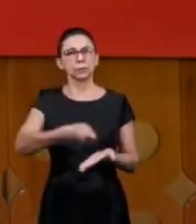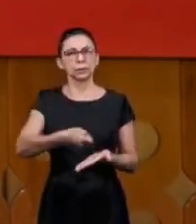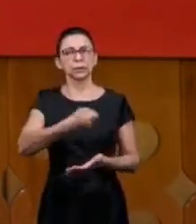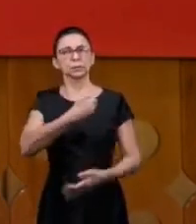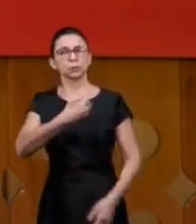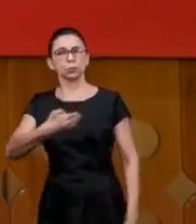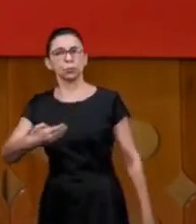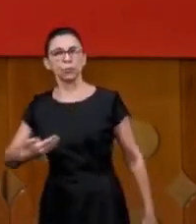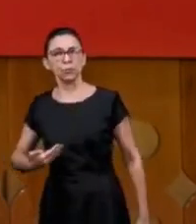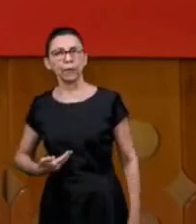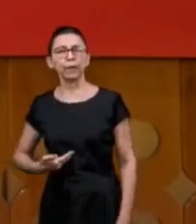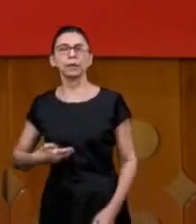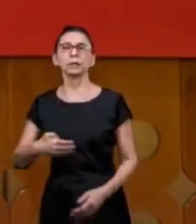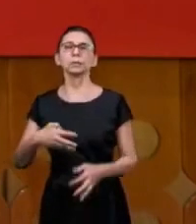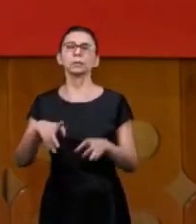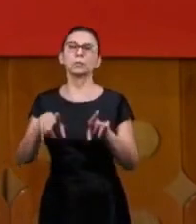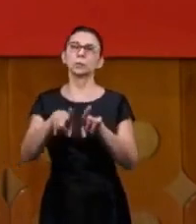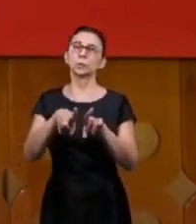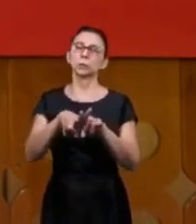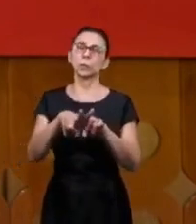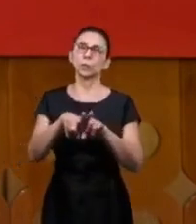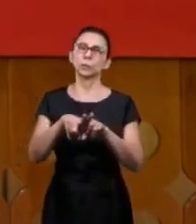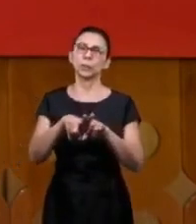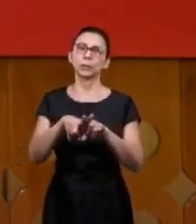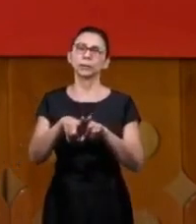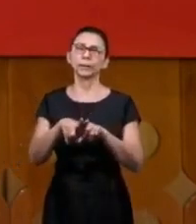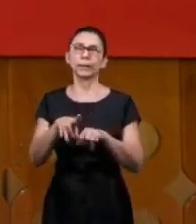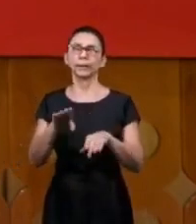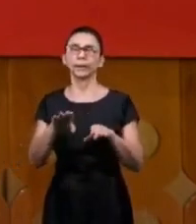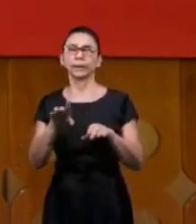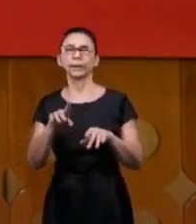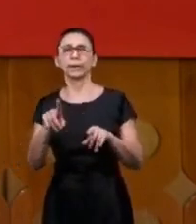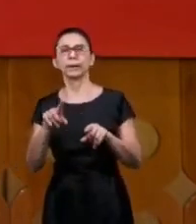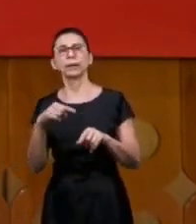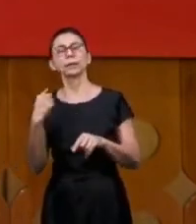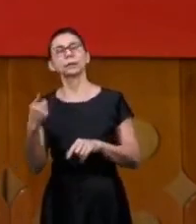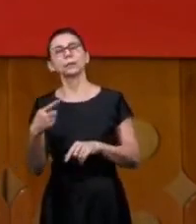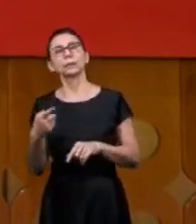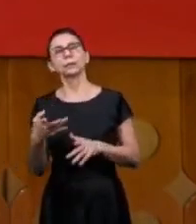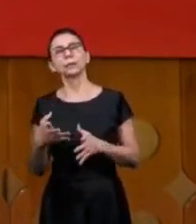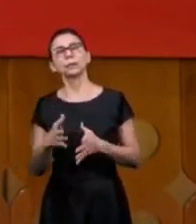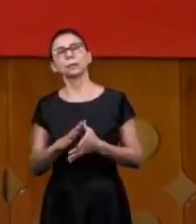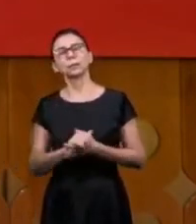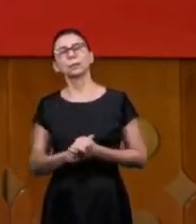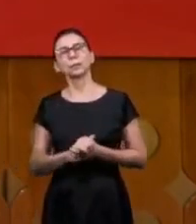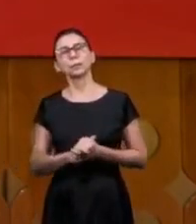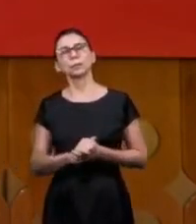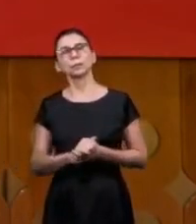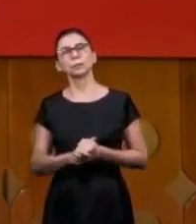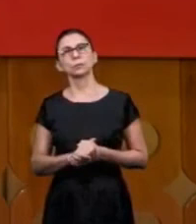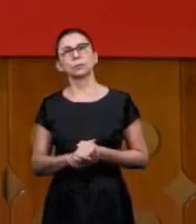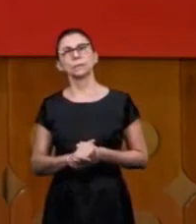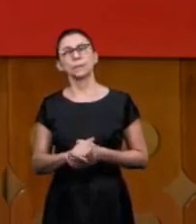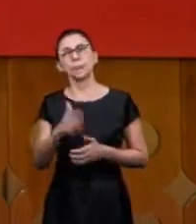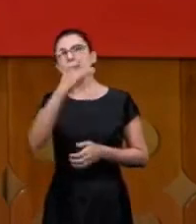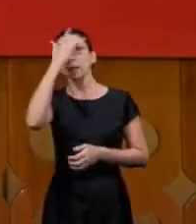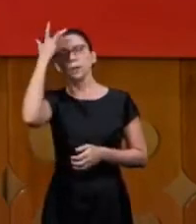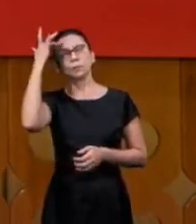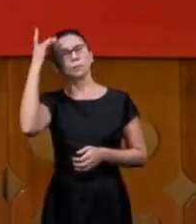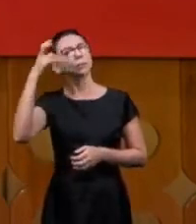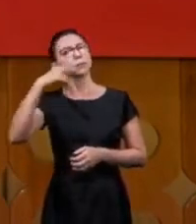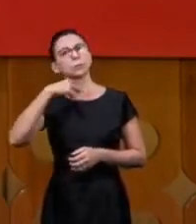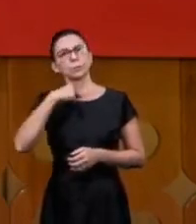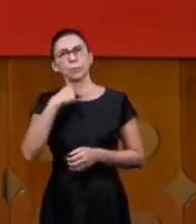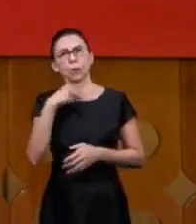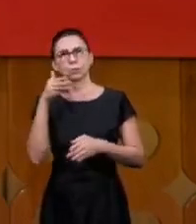organizations and we are also not allowing our people in despair those that can't